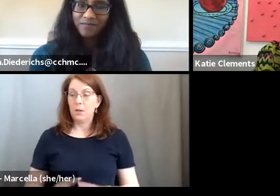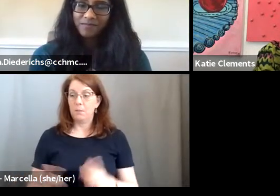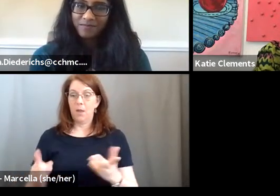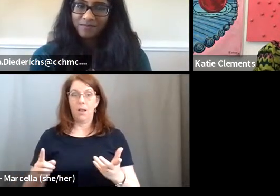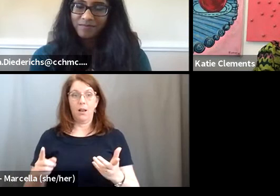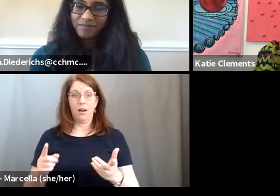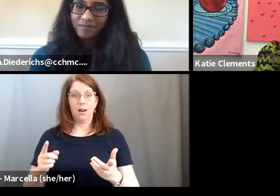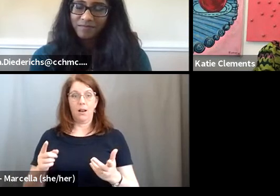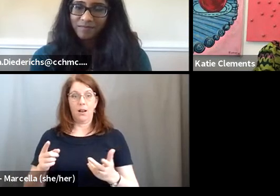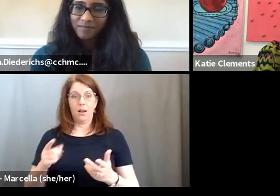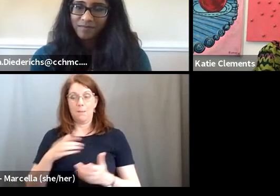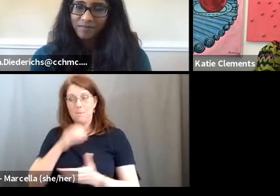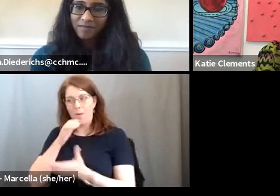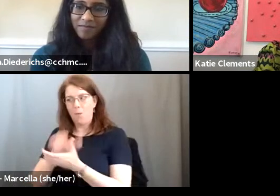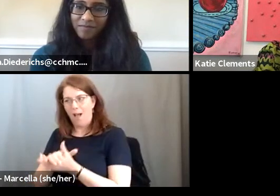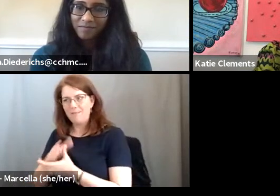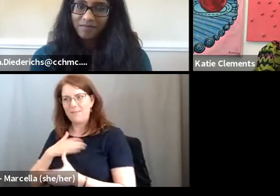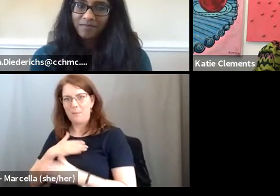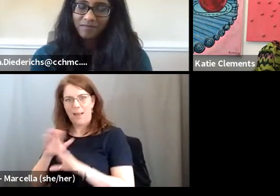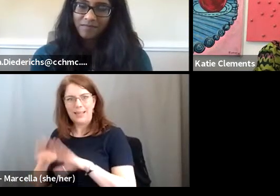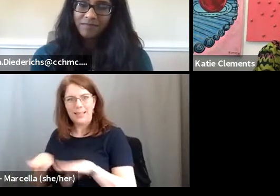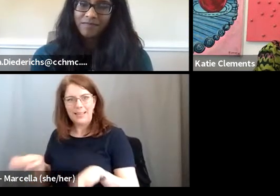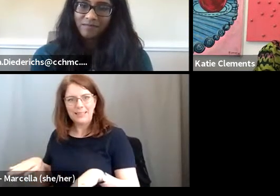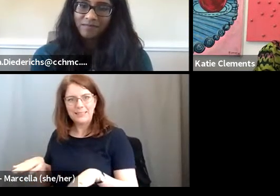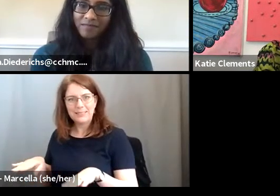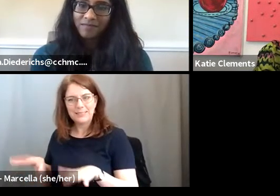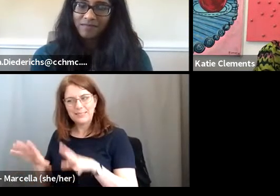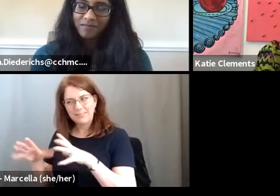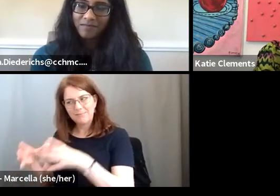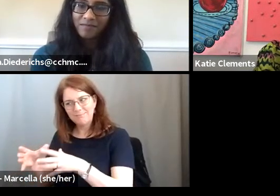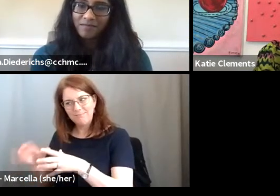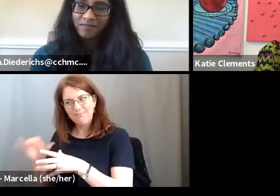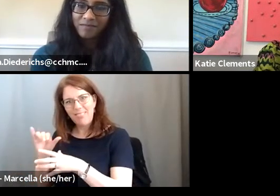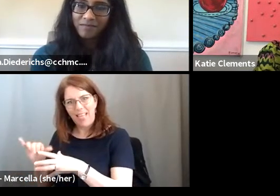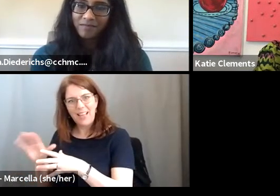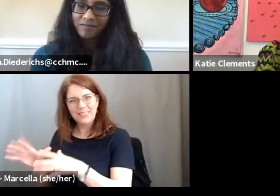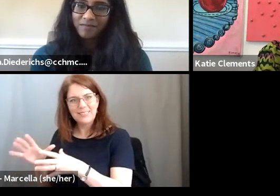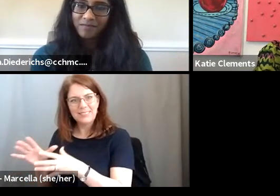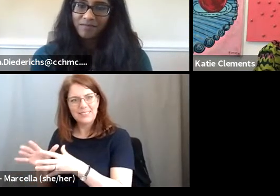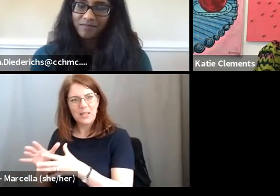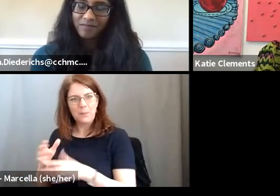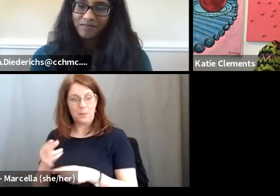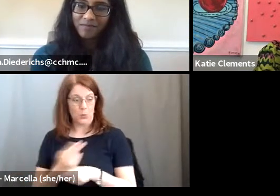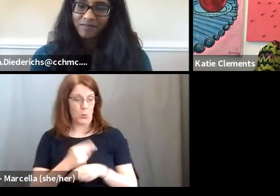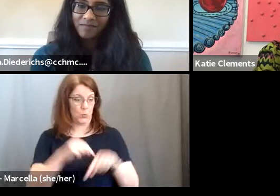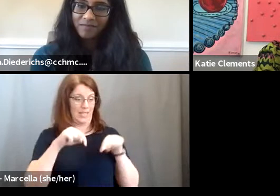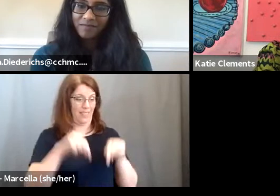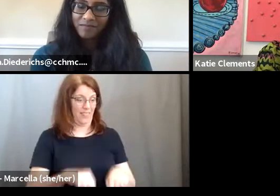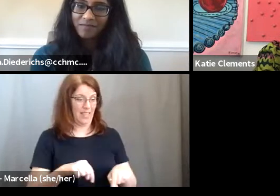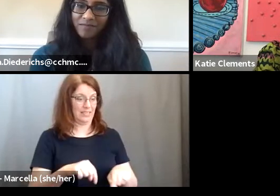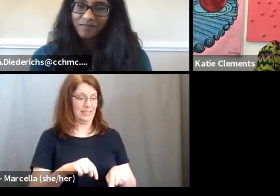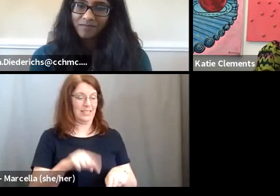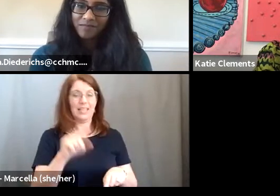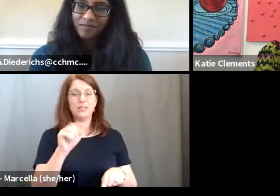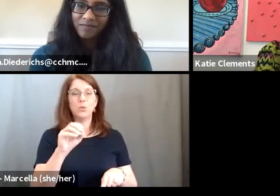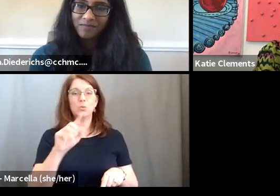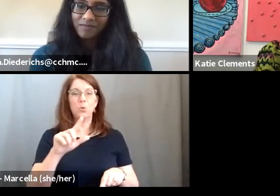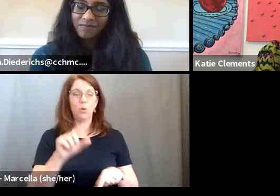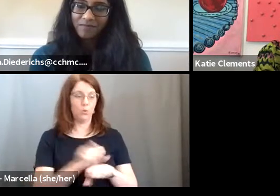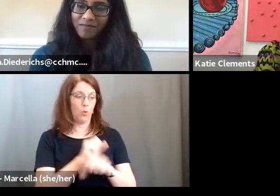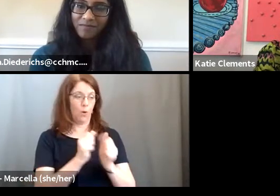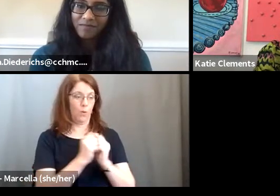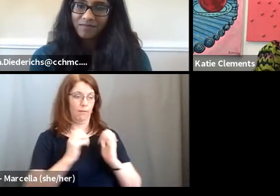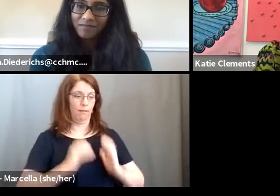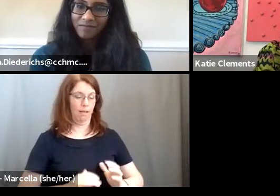you know, my wife is my family, know, being able to use this as a tool to, you know, work with clients